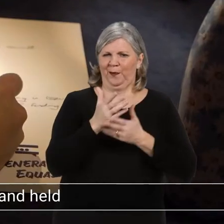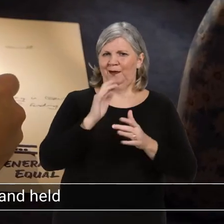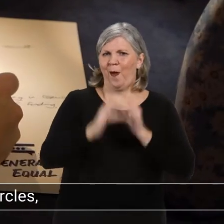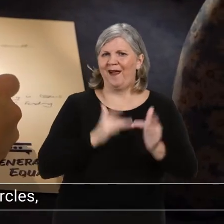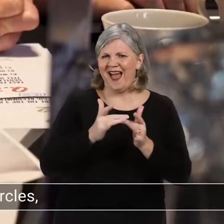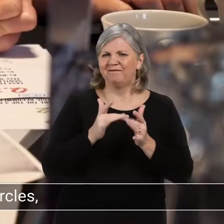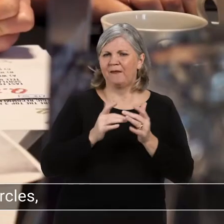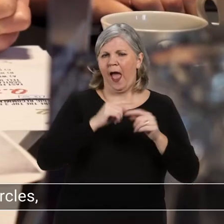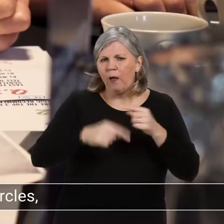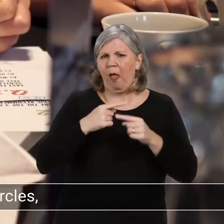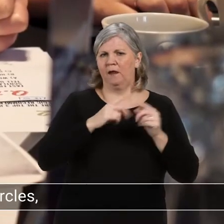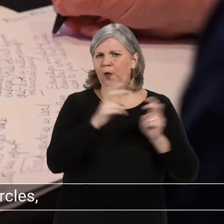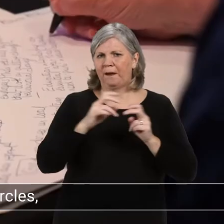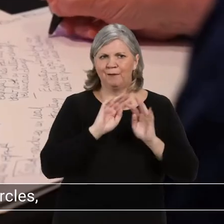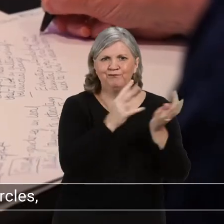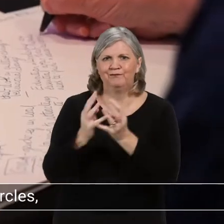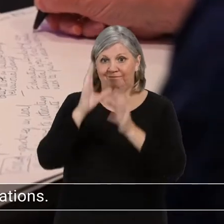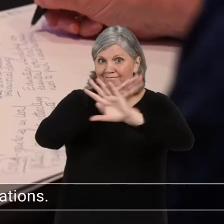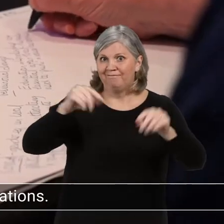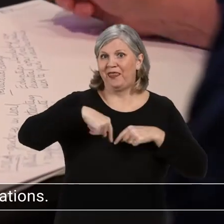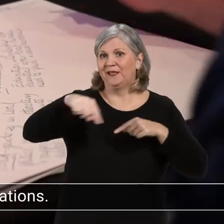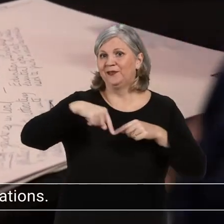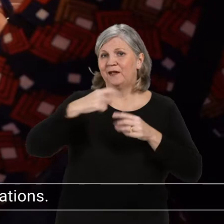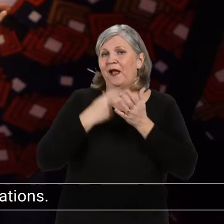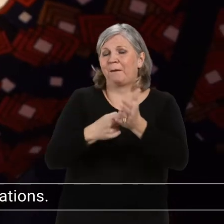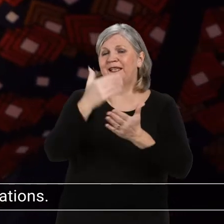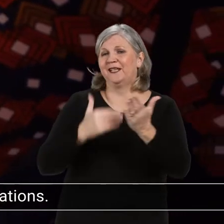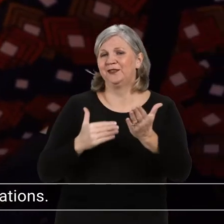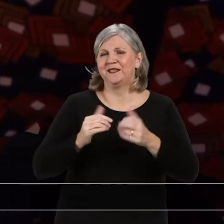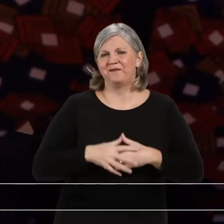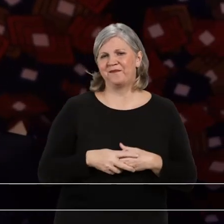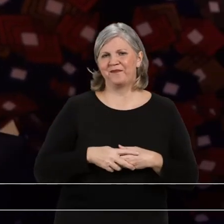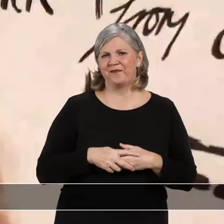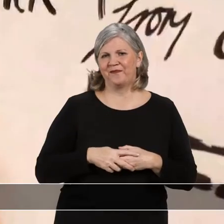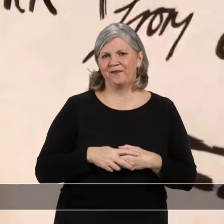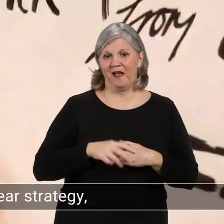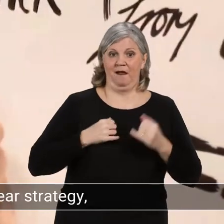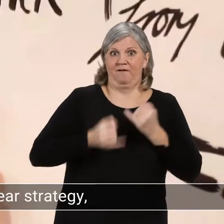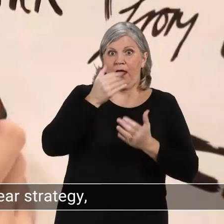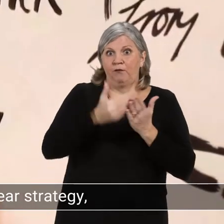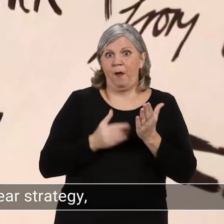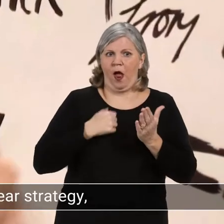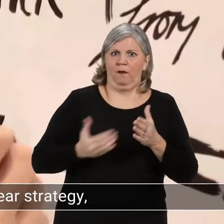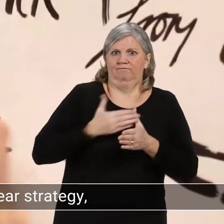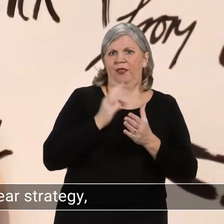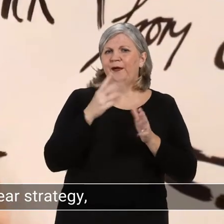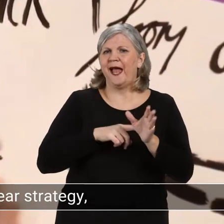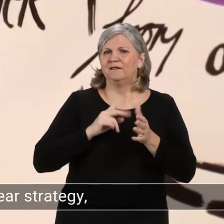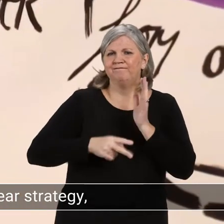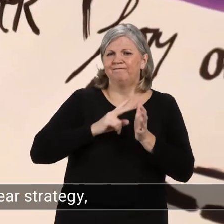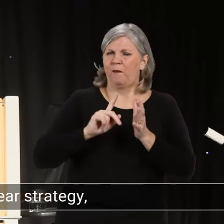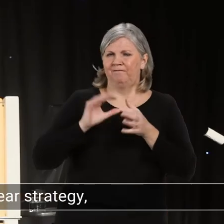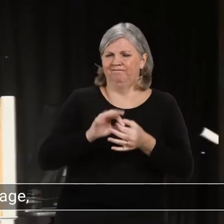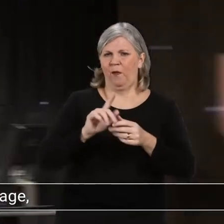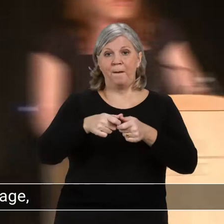digitally and held virtual annual topic circles, informing this year's recommendations. This is the final report of our initial